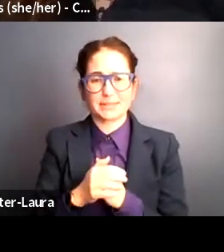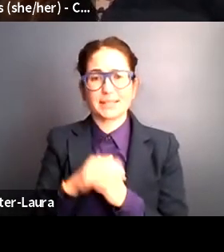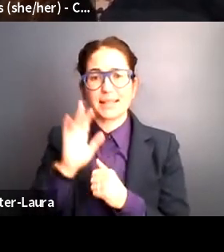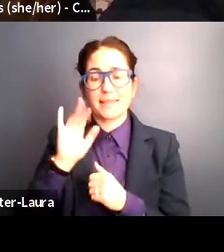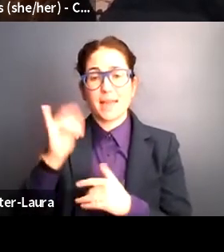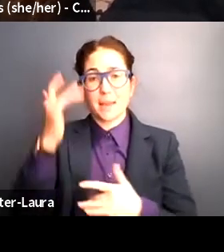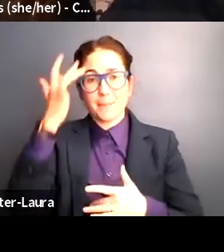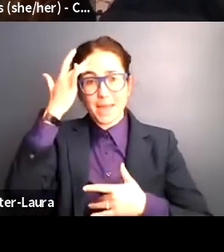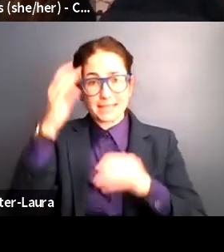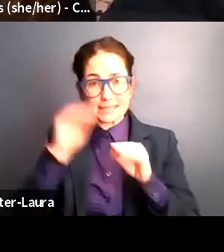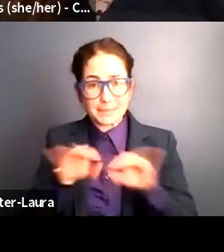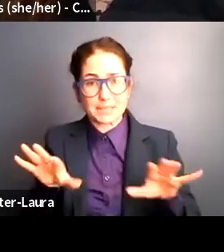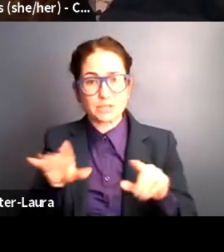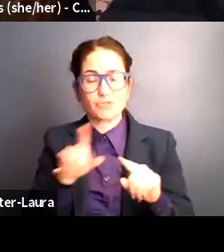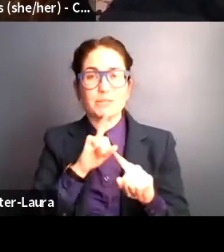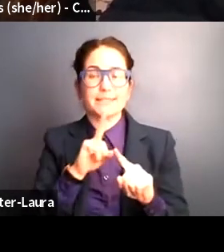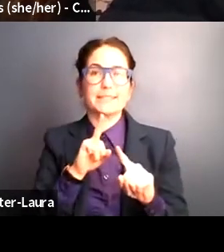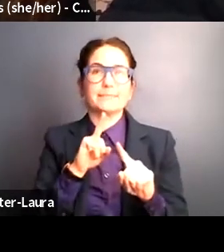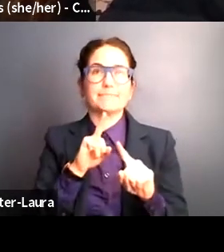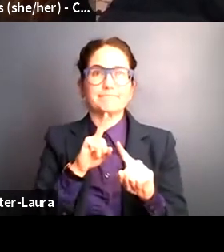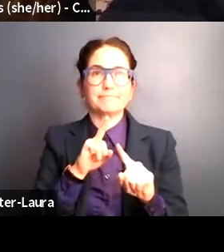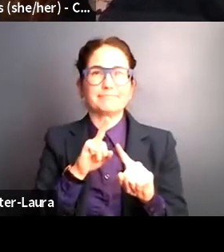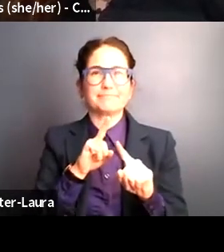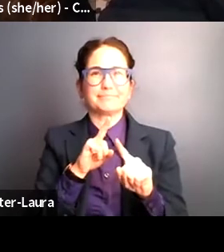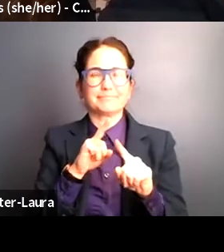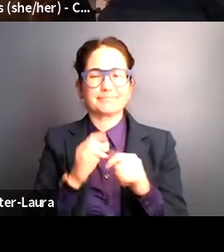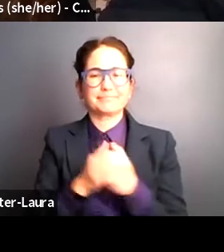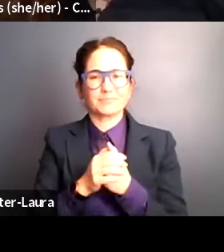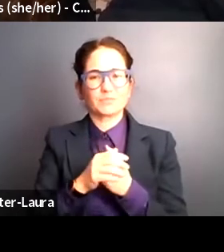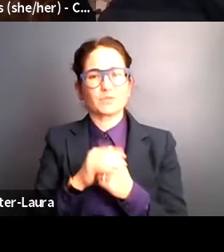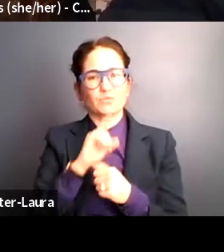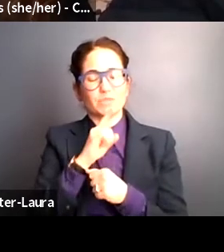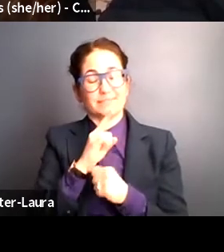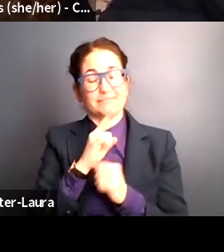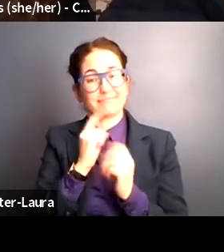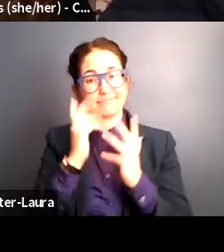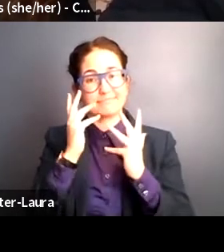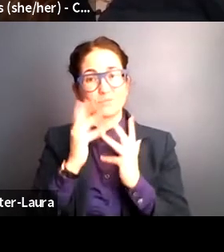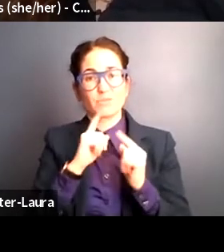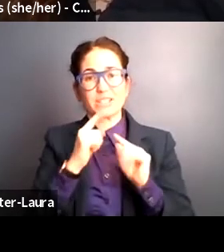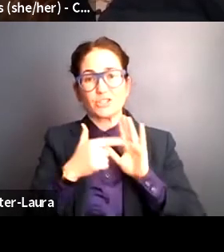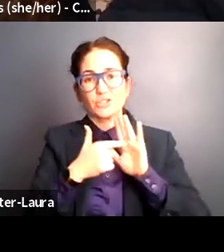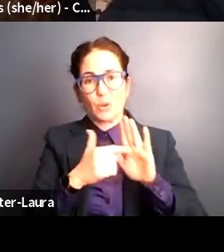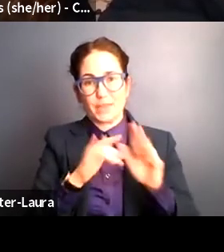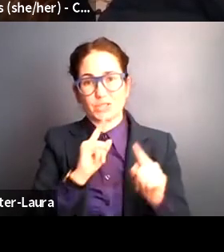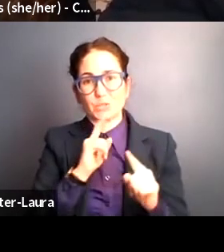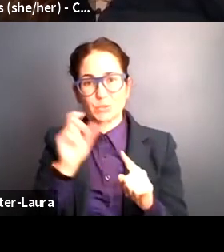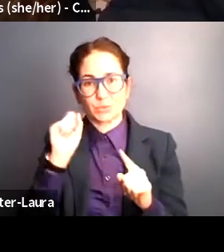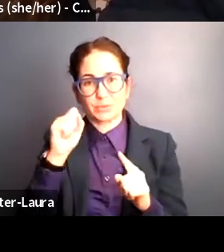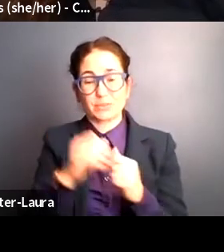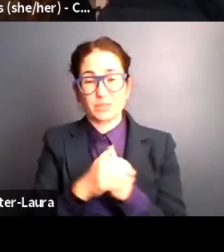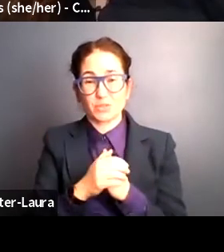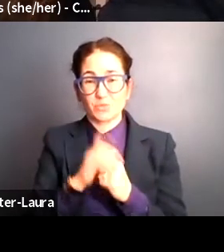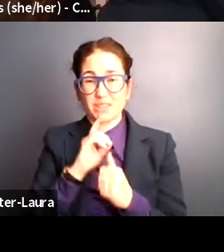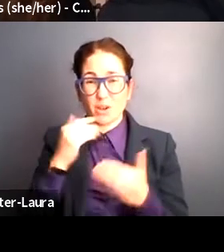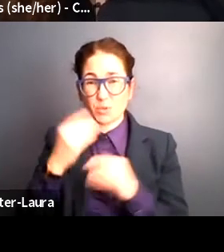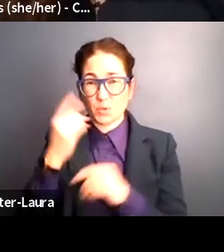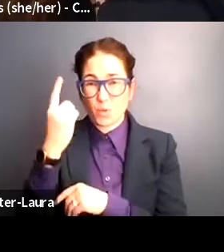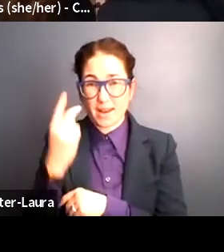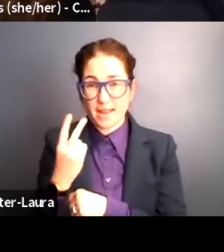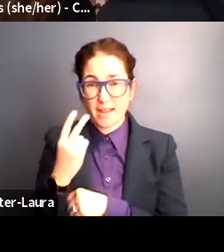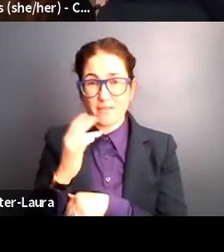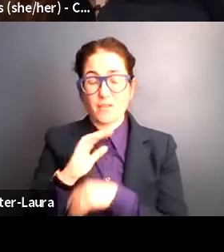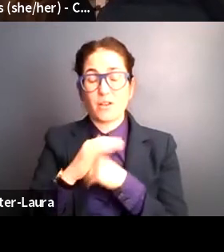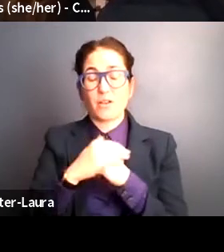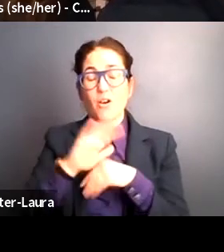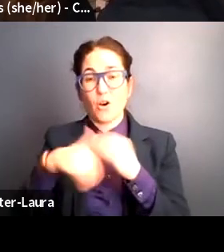has very tragically shown this to be true. Almost one half of all COVID